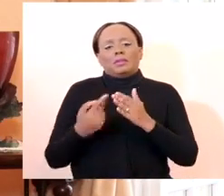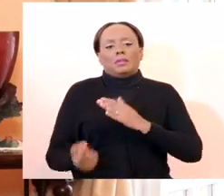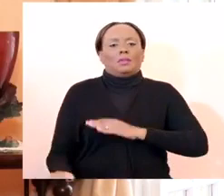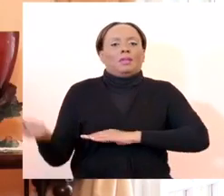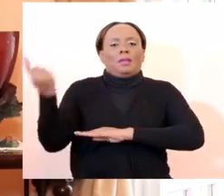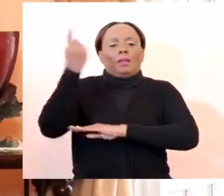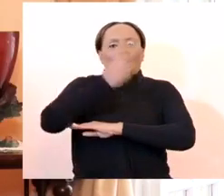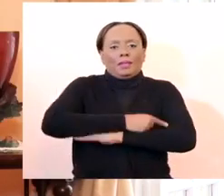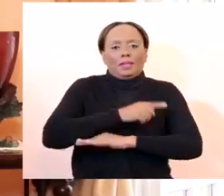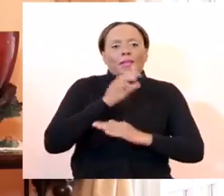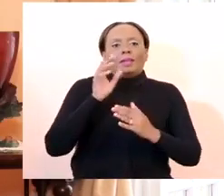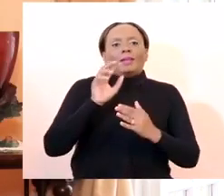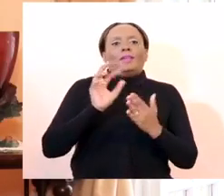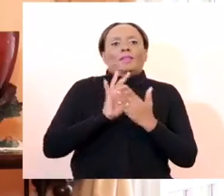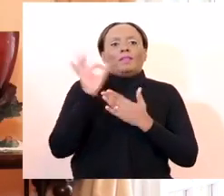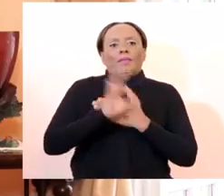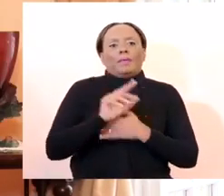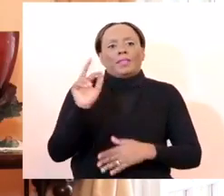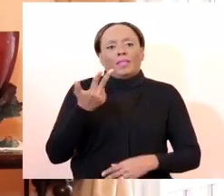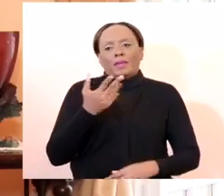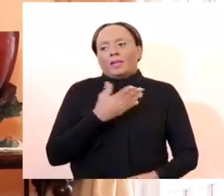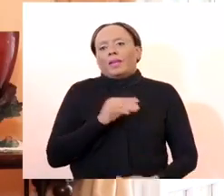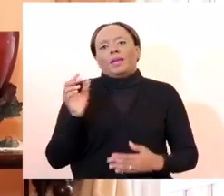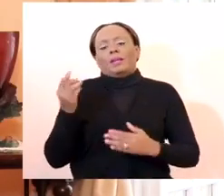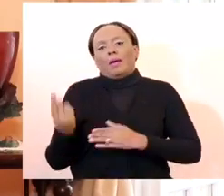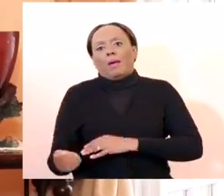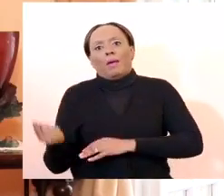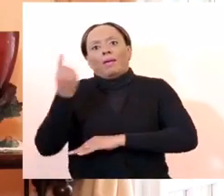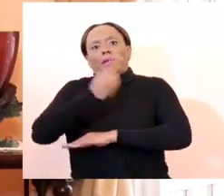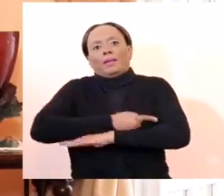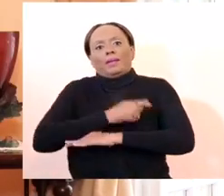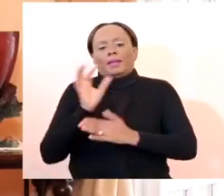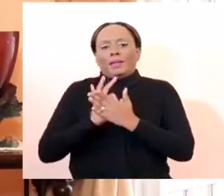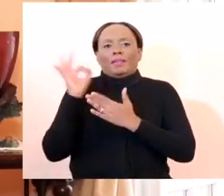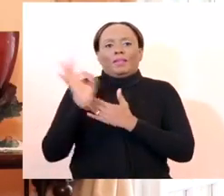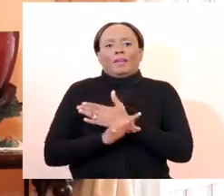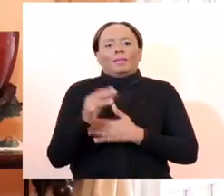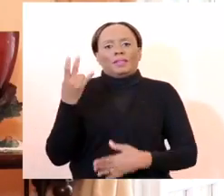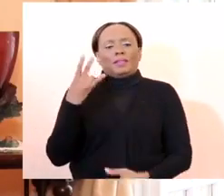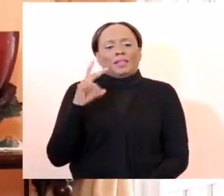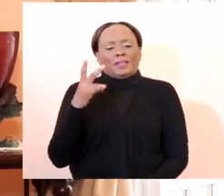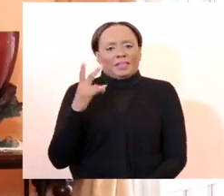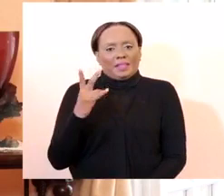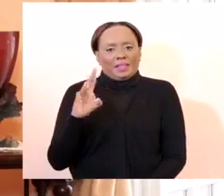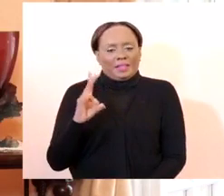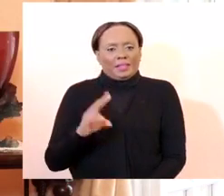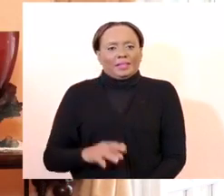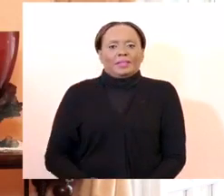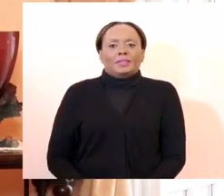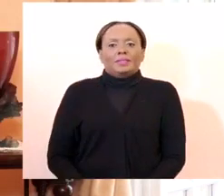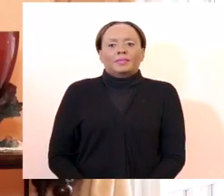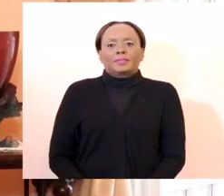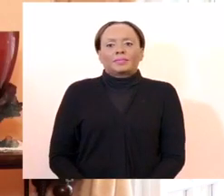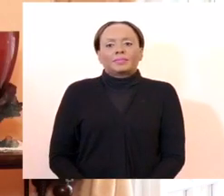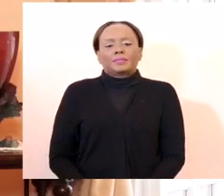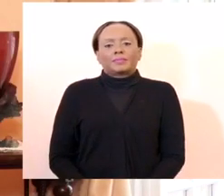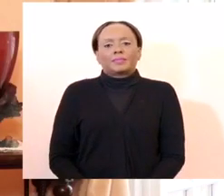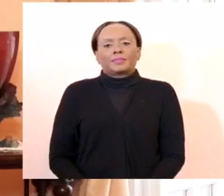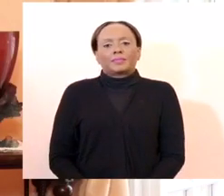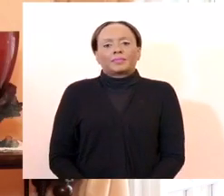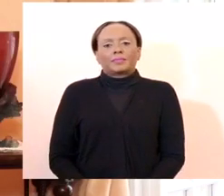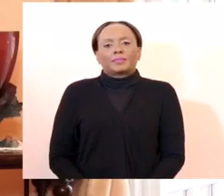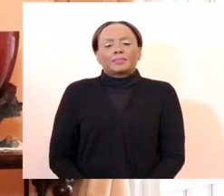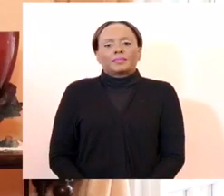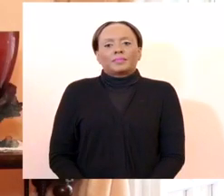the 17th, we mean all day on the 17th. So what that means is that from the